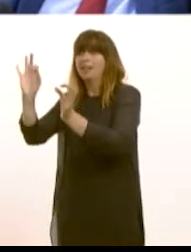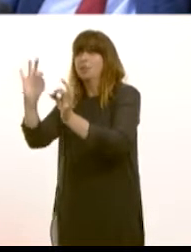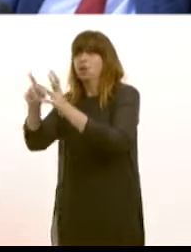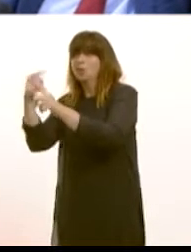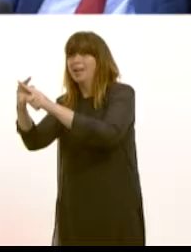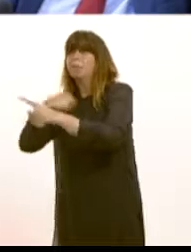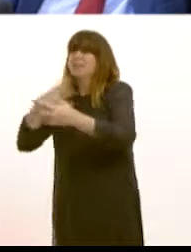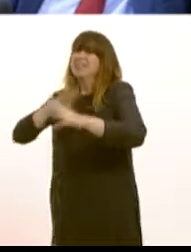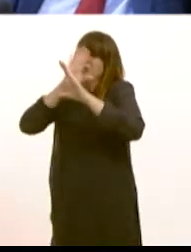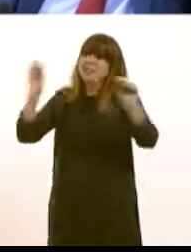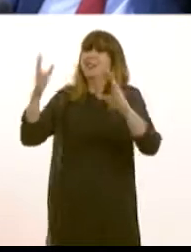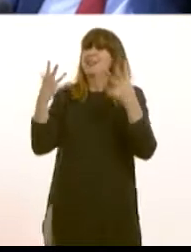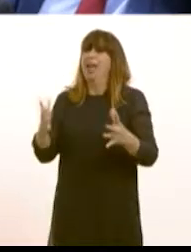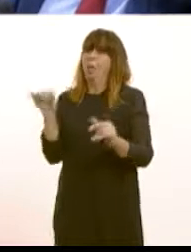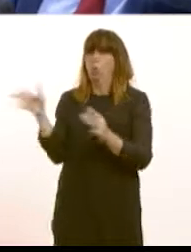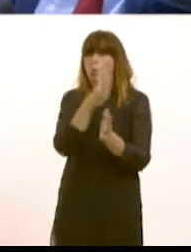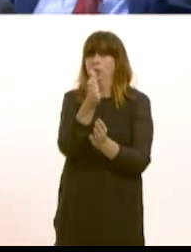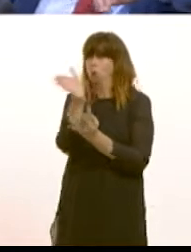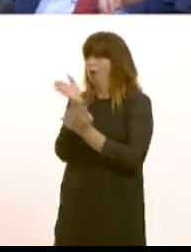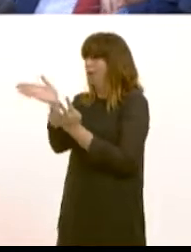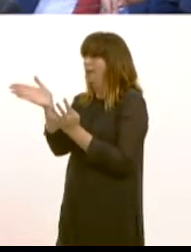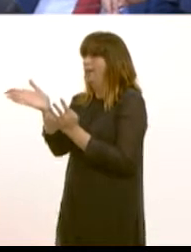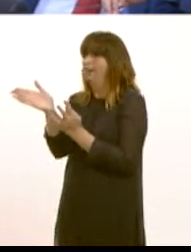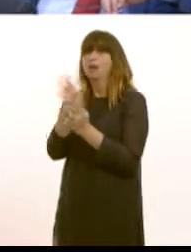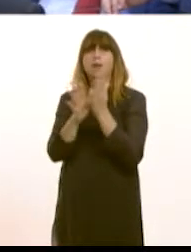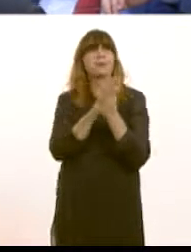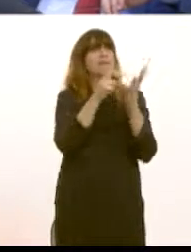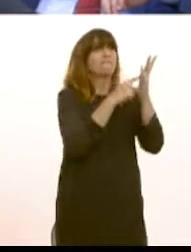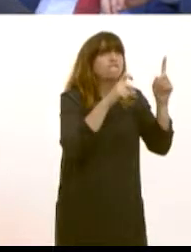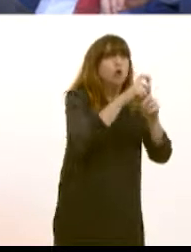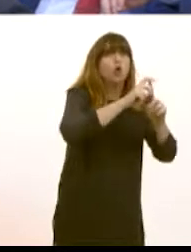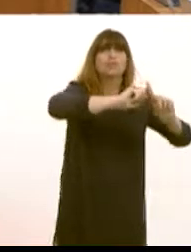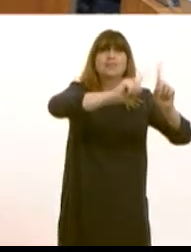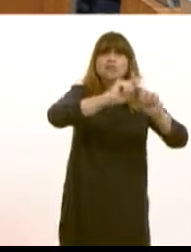that position now in order to give that certainly not just to Ford but to all our investors from overseas